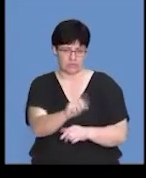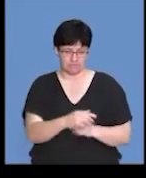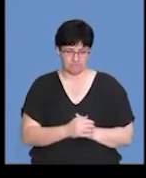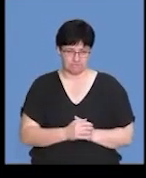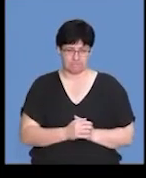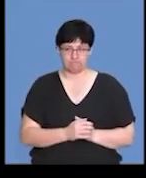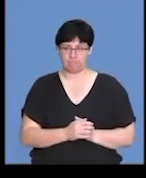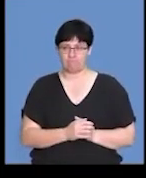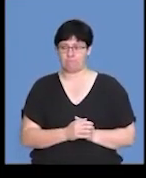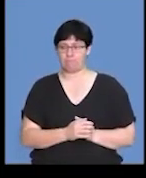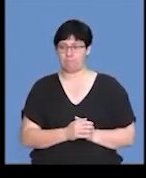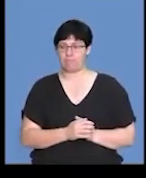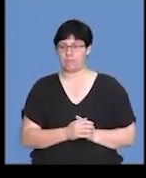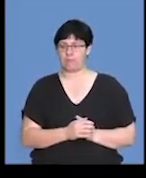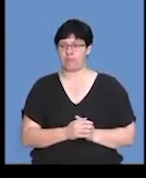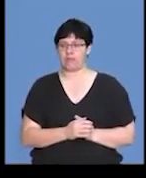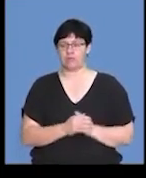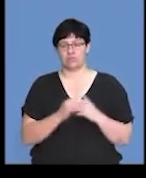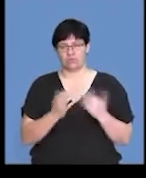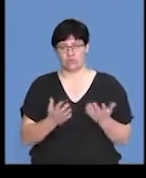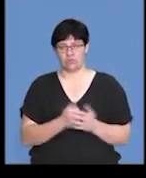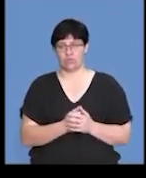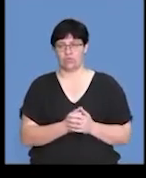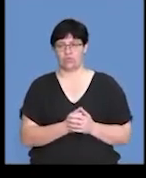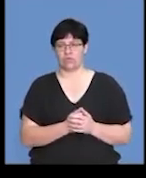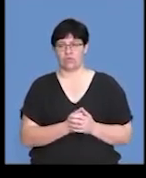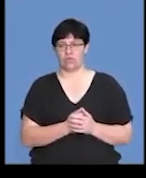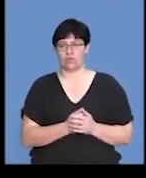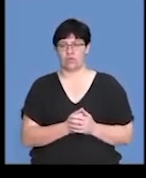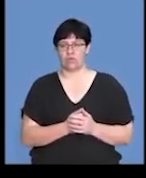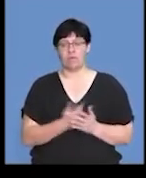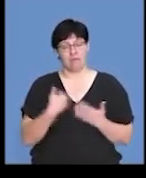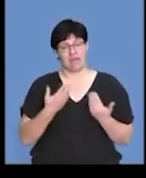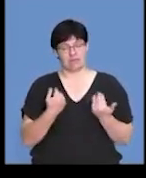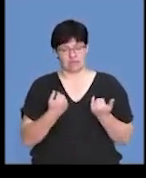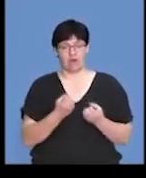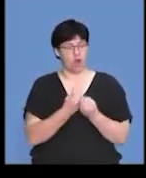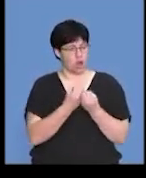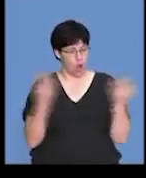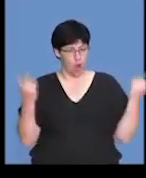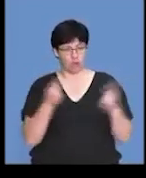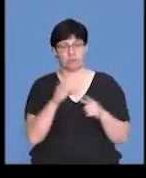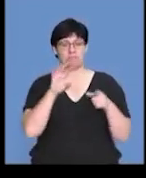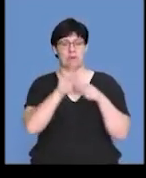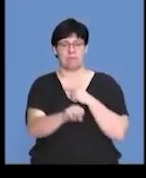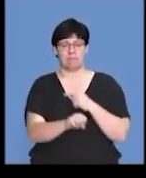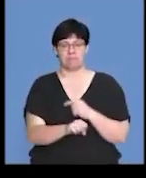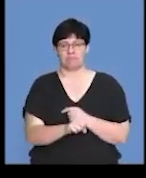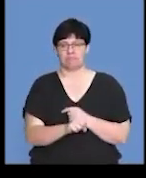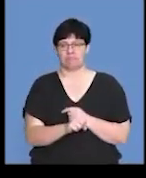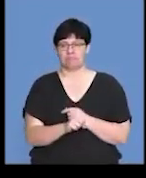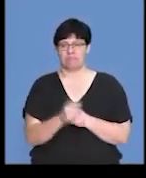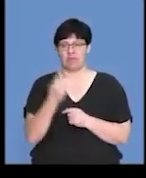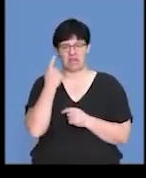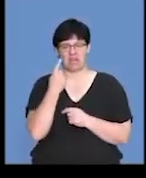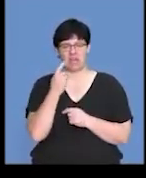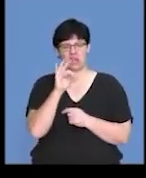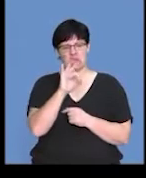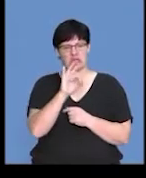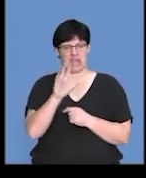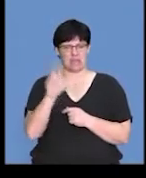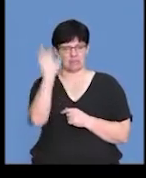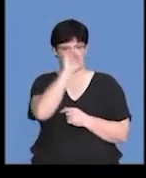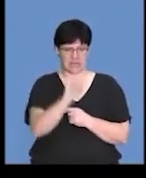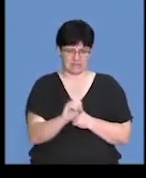sent in. So, as anticipated, lots of you, I think it's close to around 38